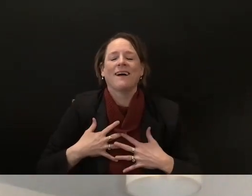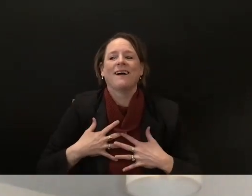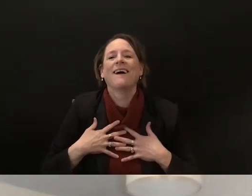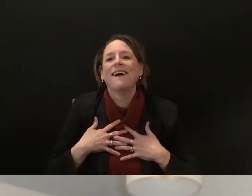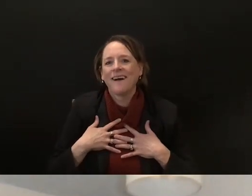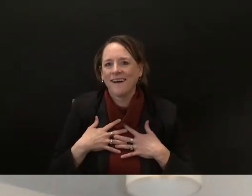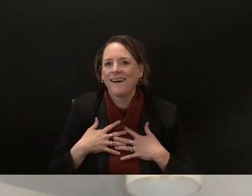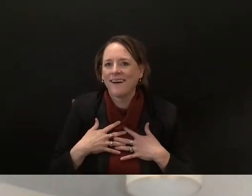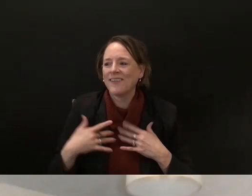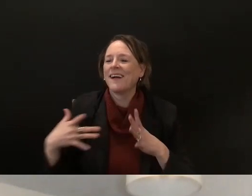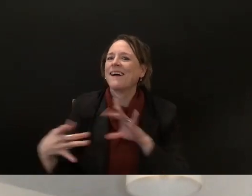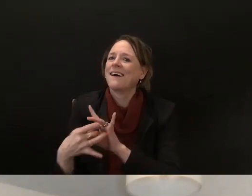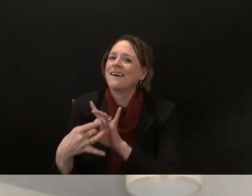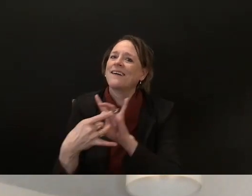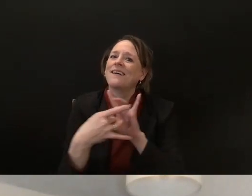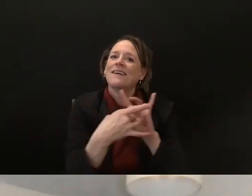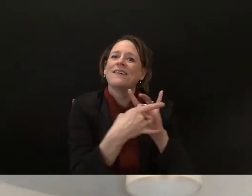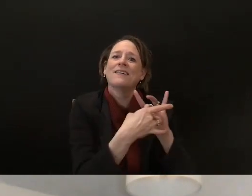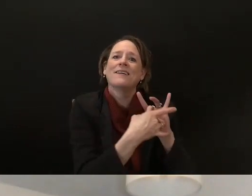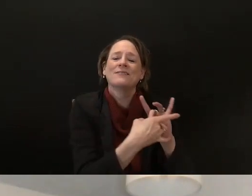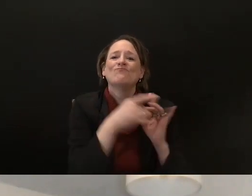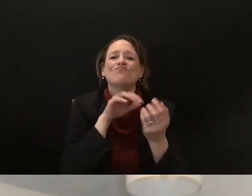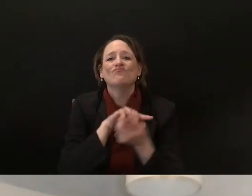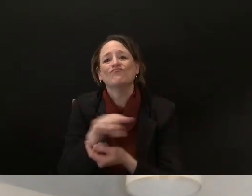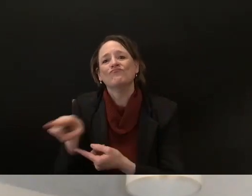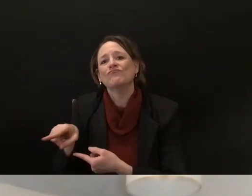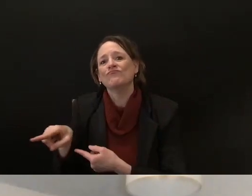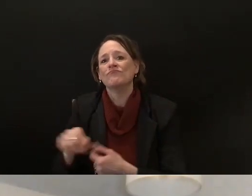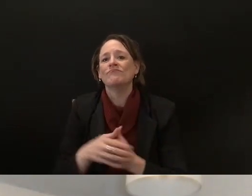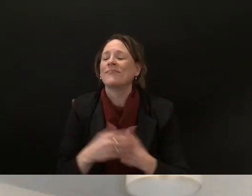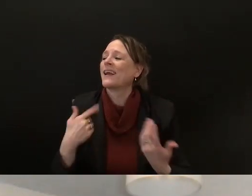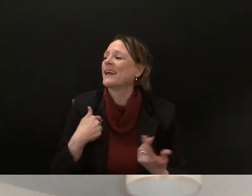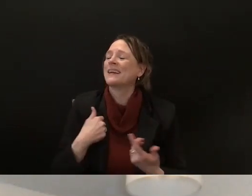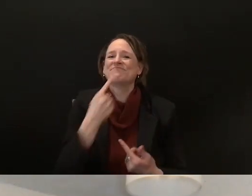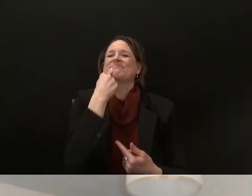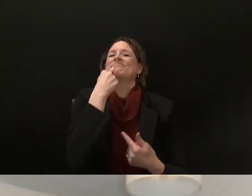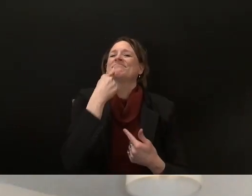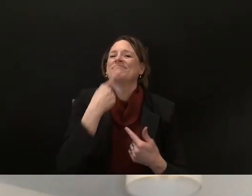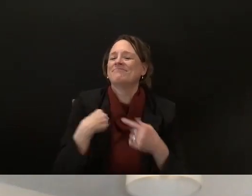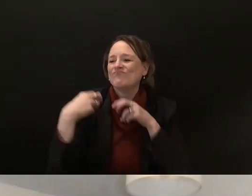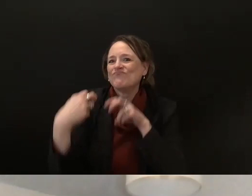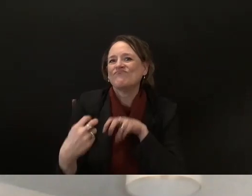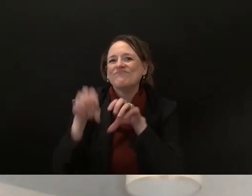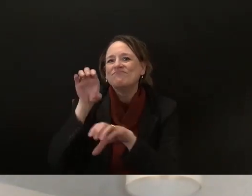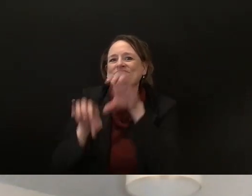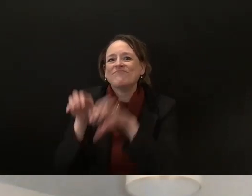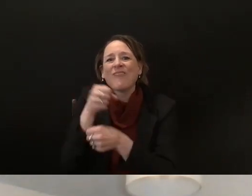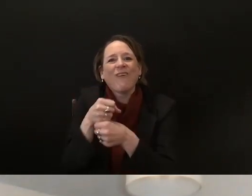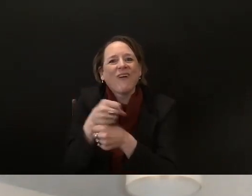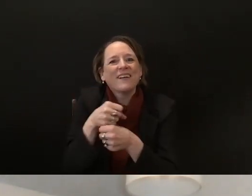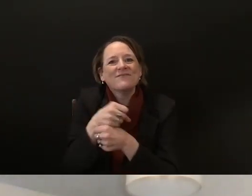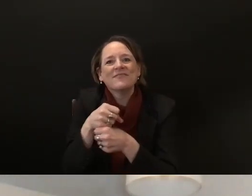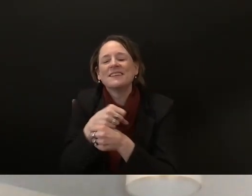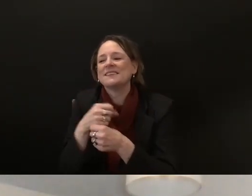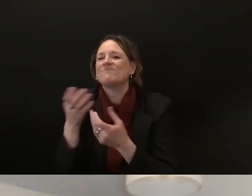normally to be able to meet more people in person and sit down for coffee with my constituents but um but i just want to say i really appreciate you all and i appreciate my colleagues and